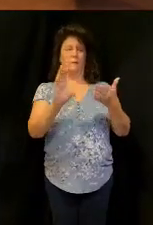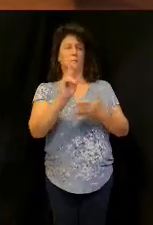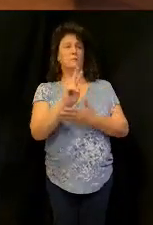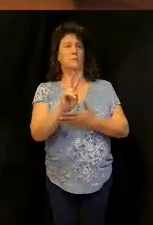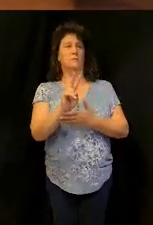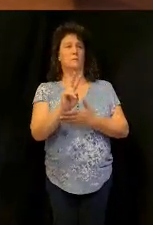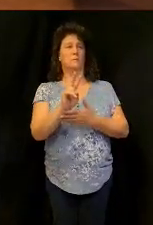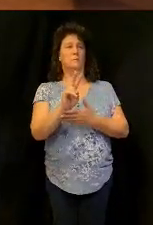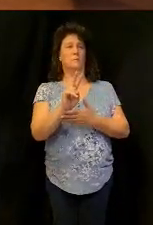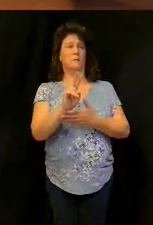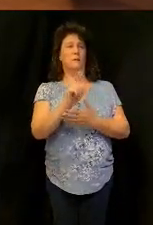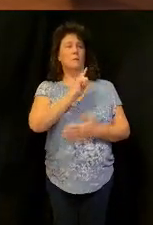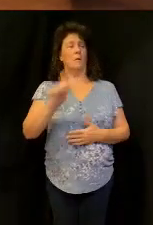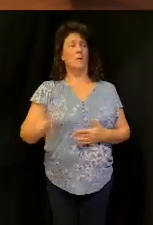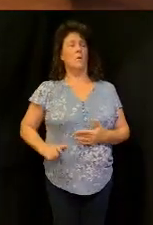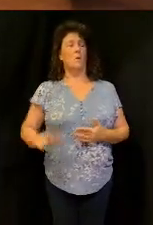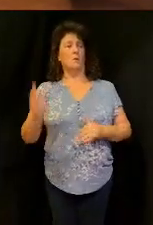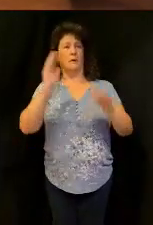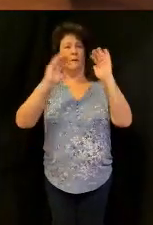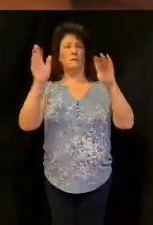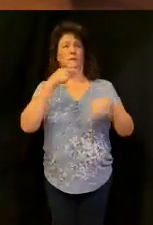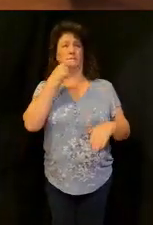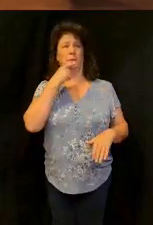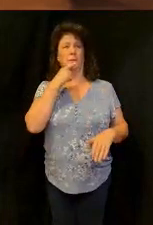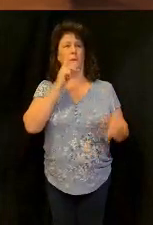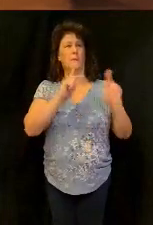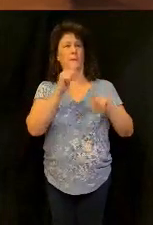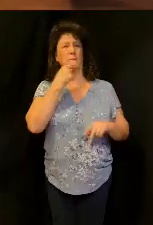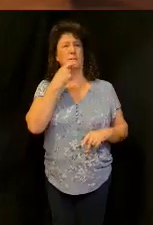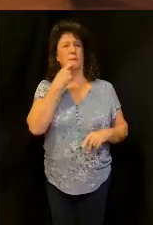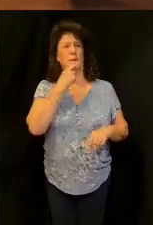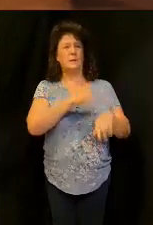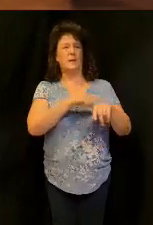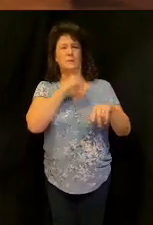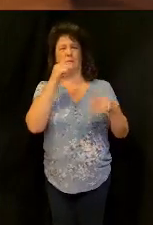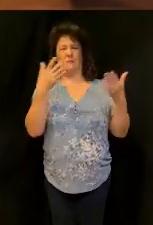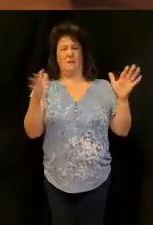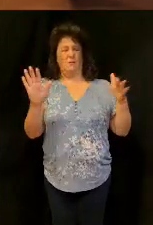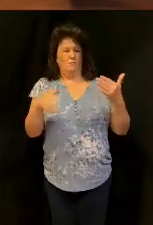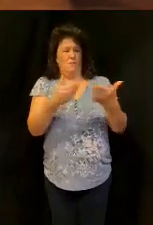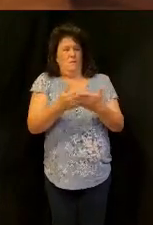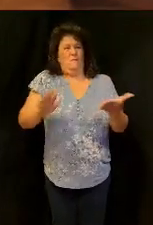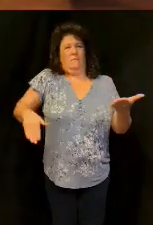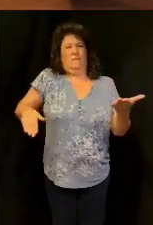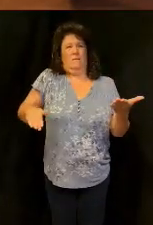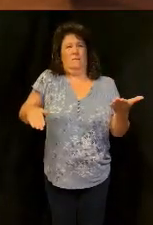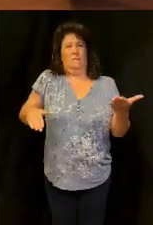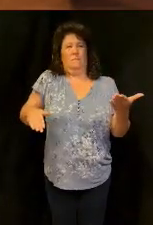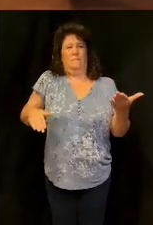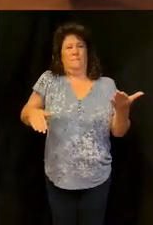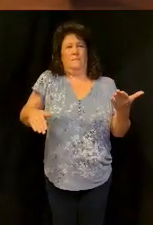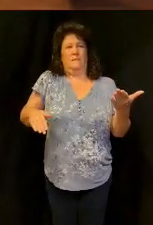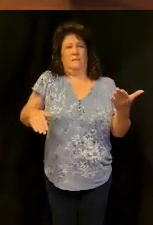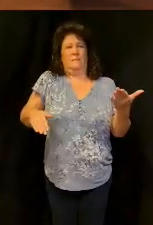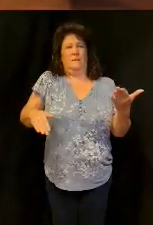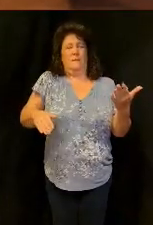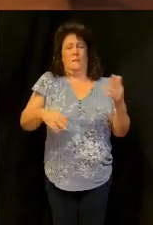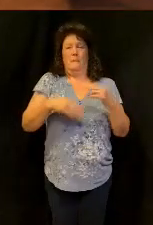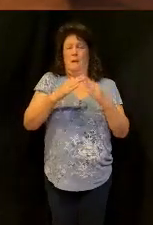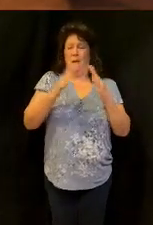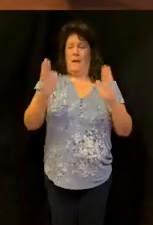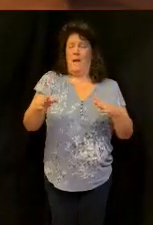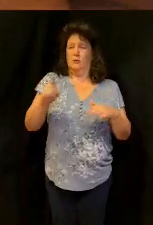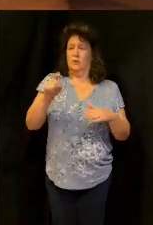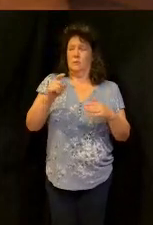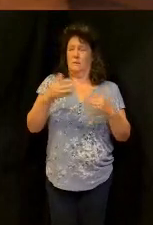speaks the Lord of hosts, saying, this people says the time has not come, the time that the Lord's